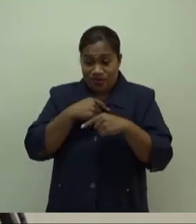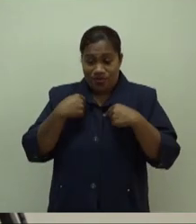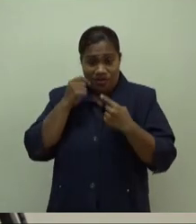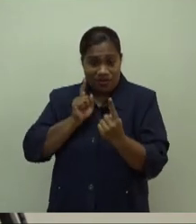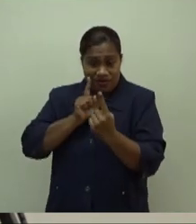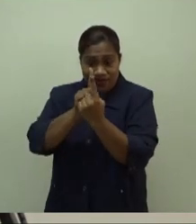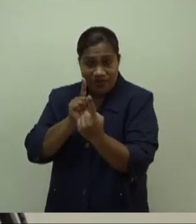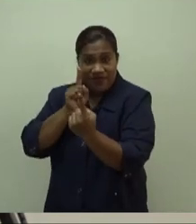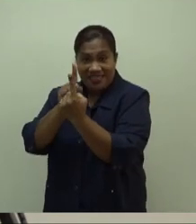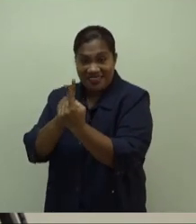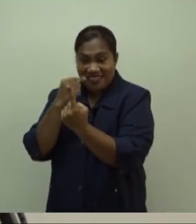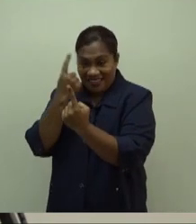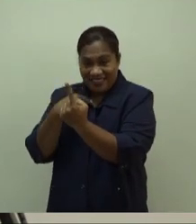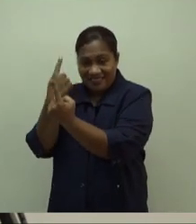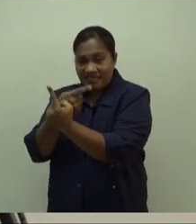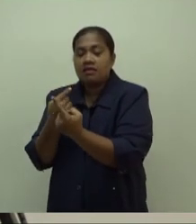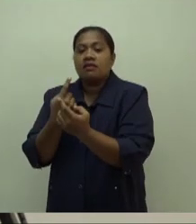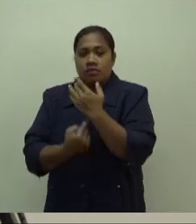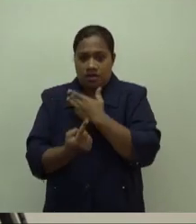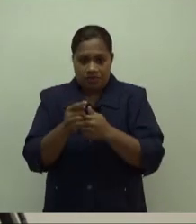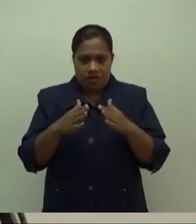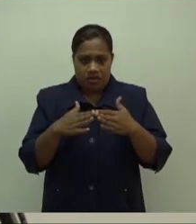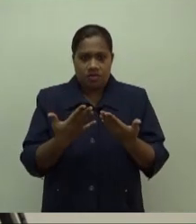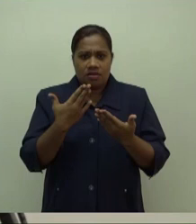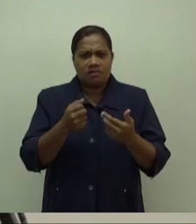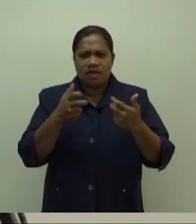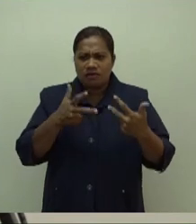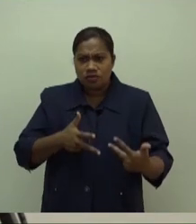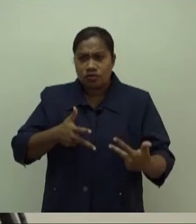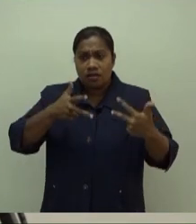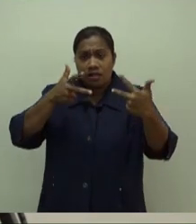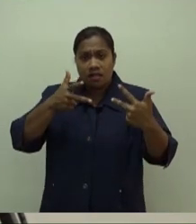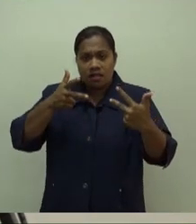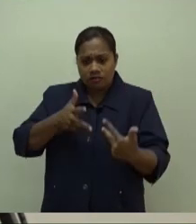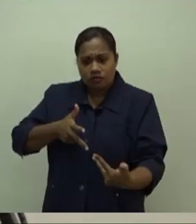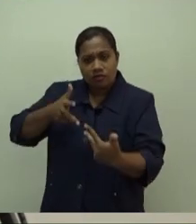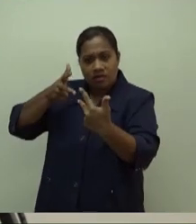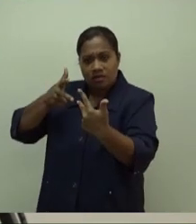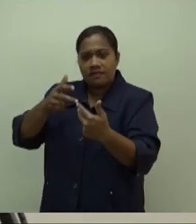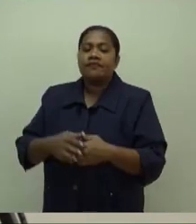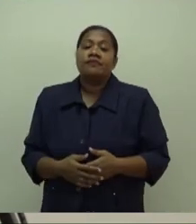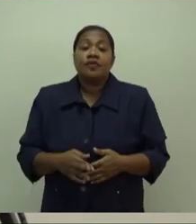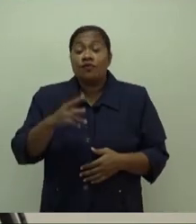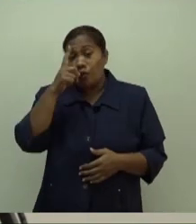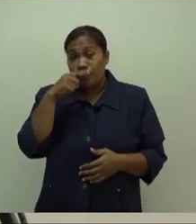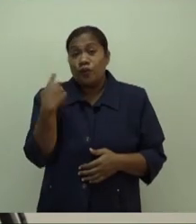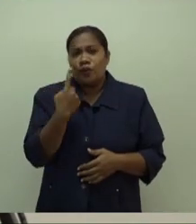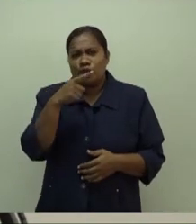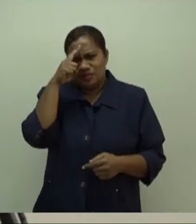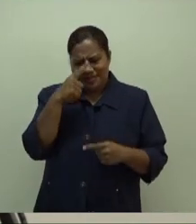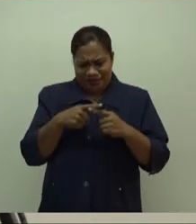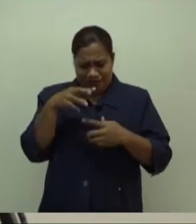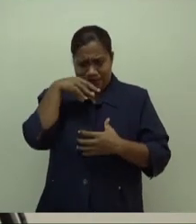So what we hope to do is that we hope to have a standard list of people who have chronic disease. We hope to be able